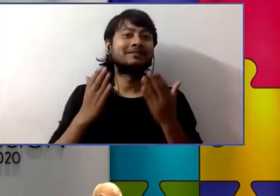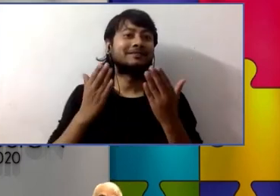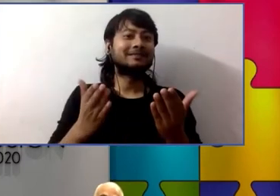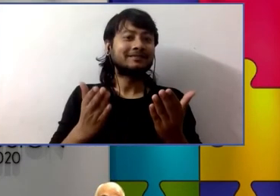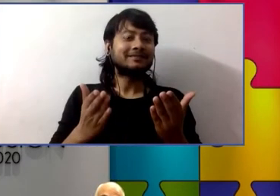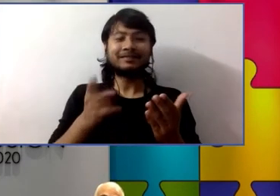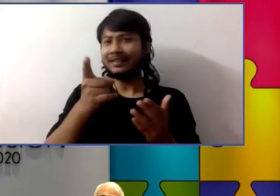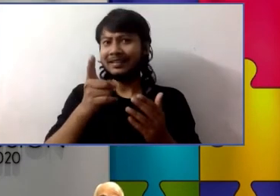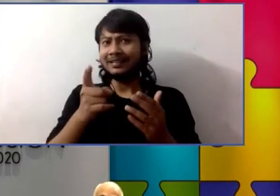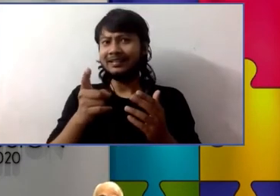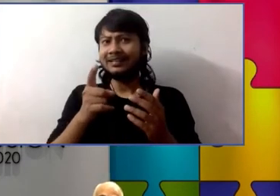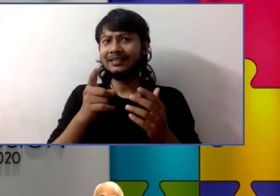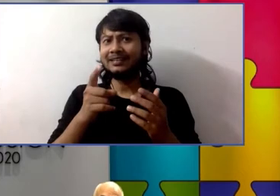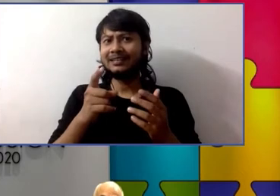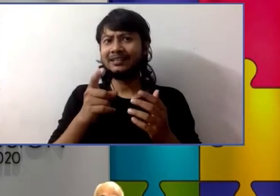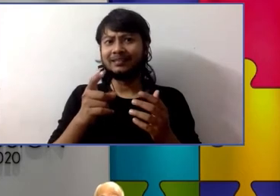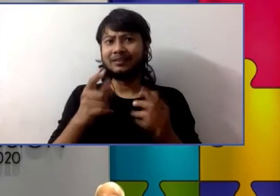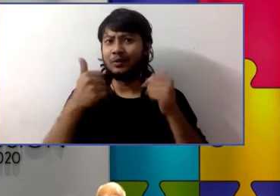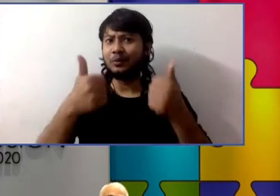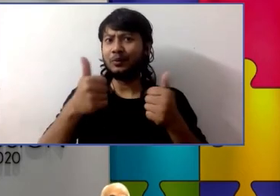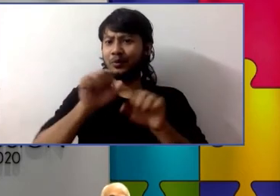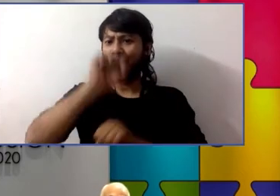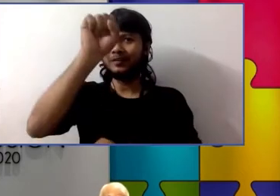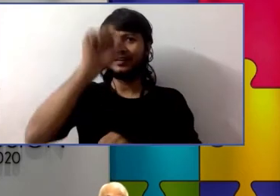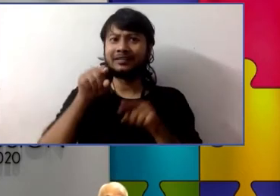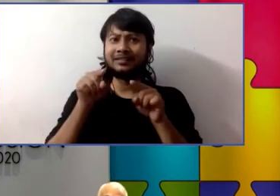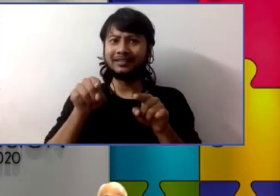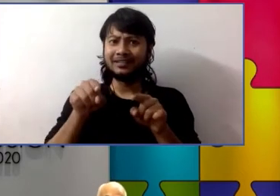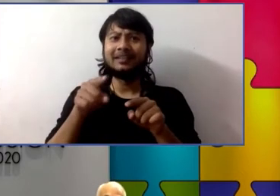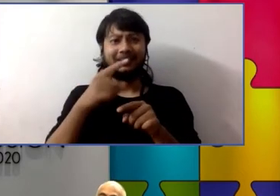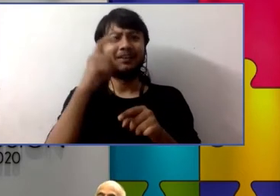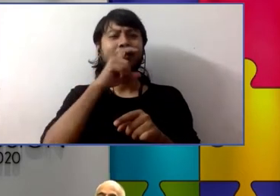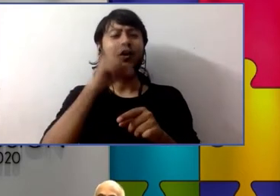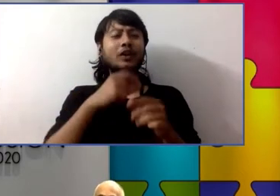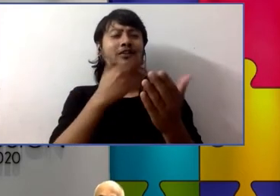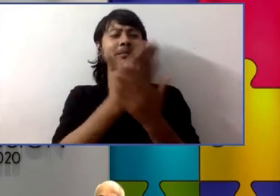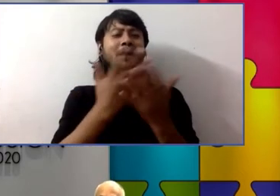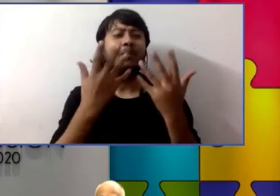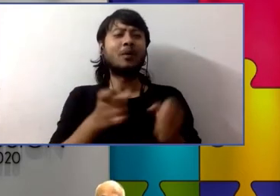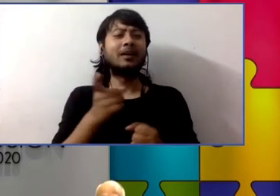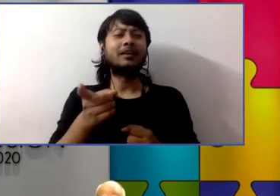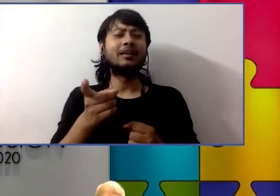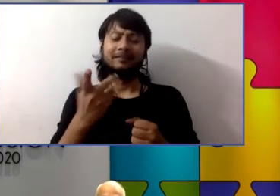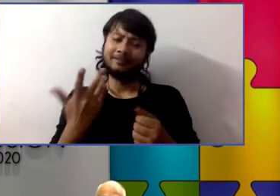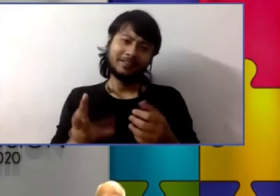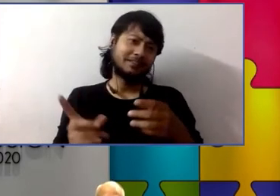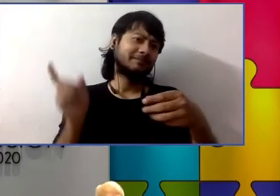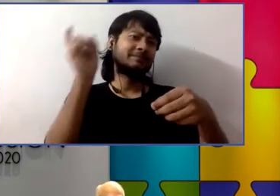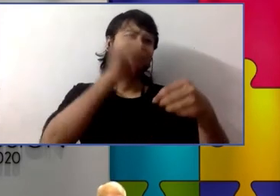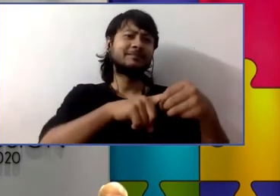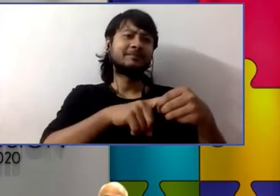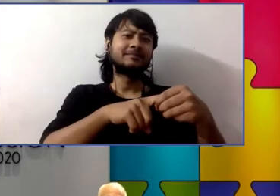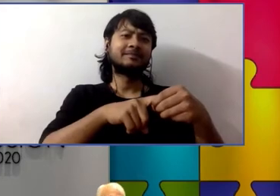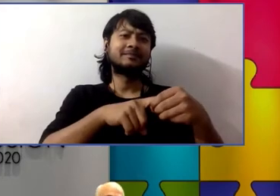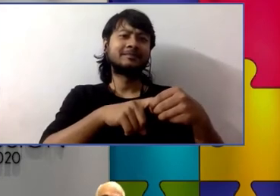set him up to achieve his dream to go to college he's always thought of himself as somebody that would go to college like his brother like his